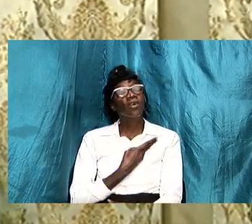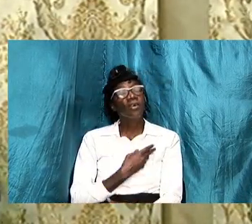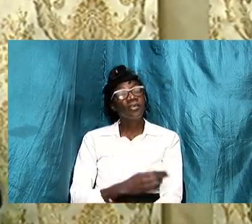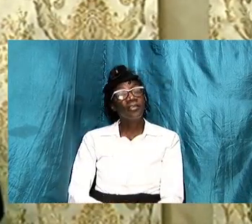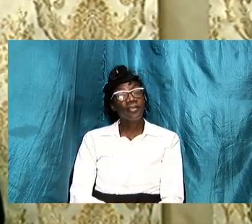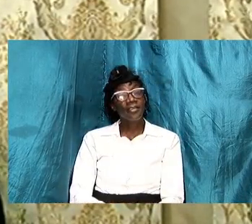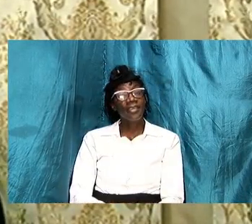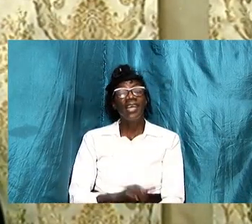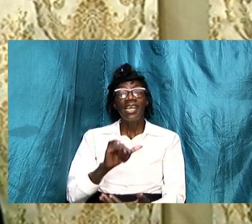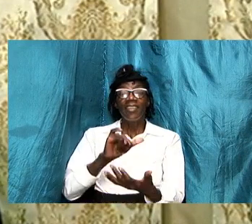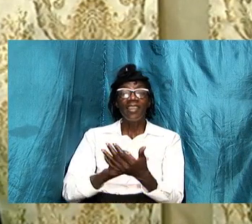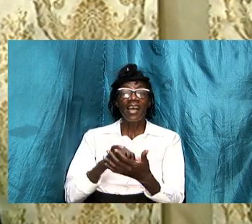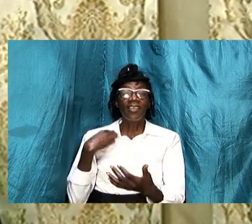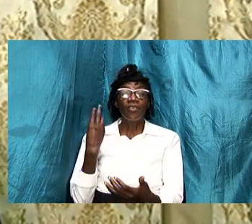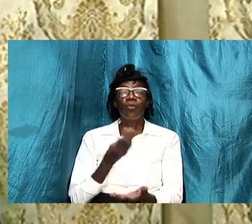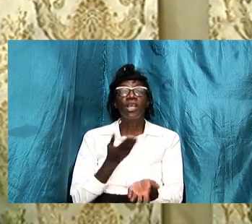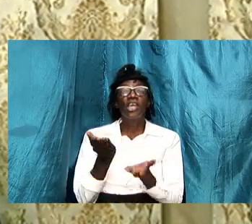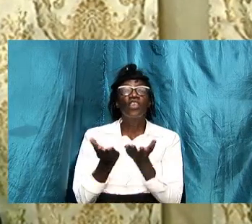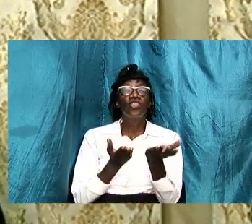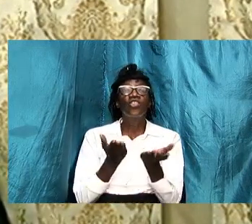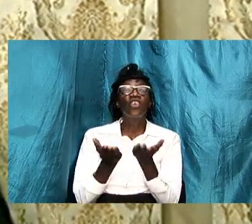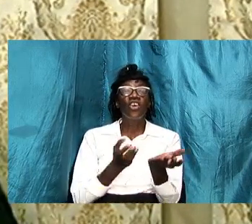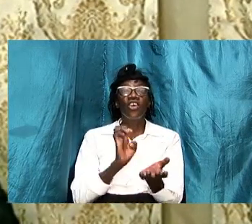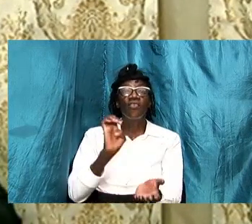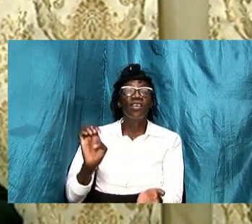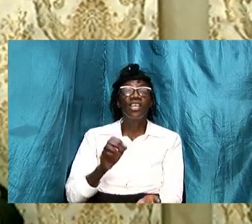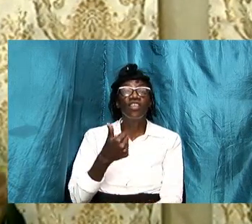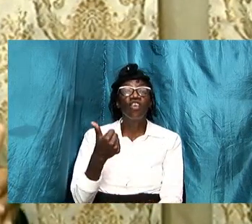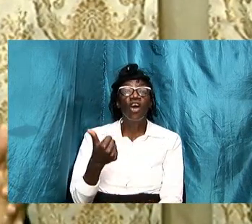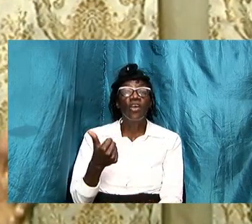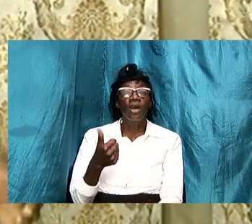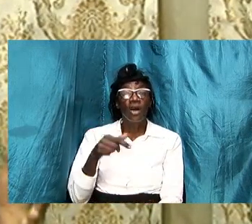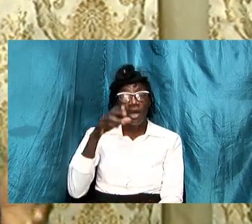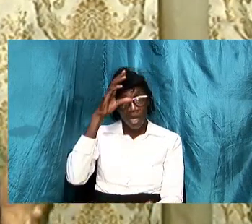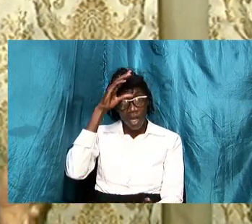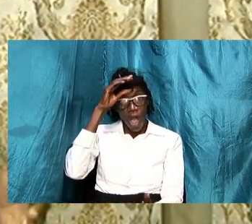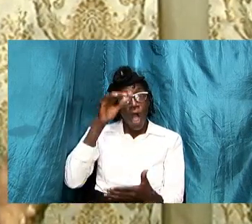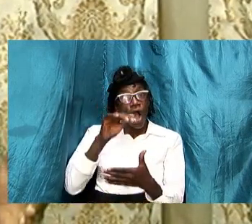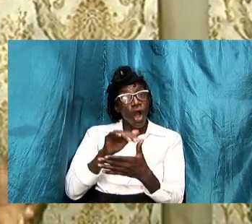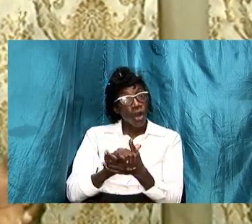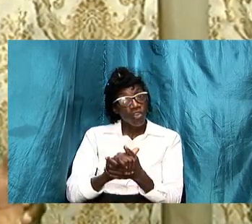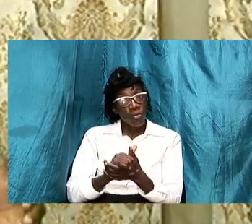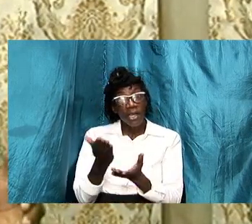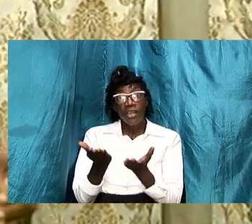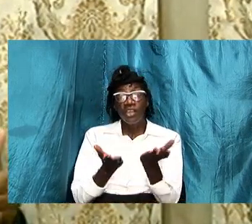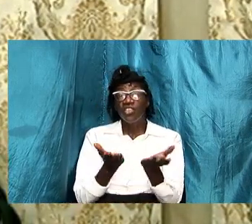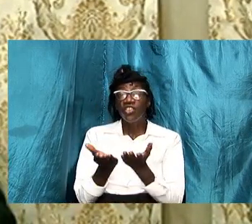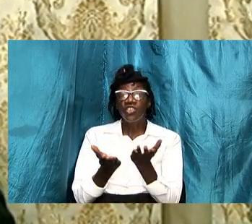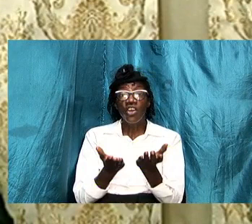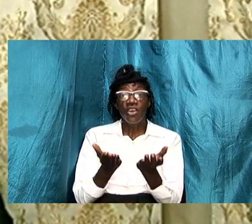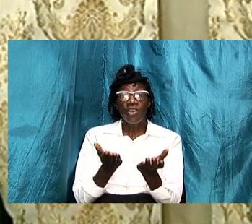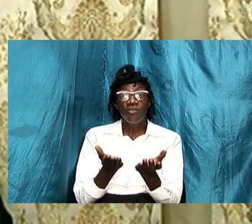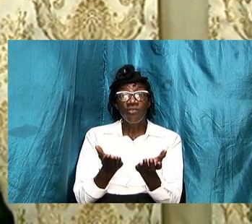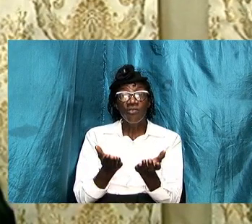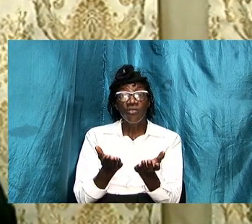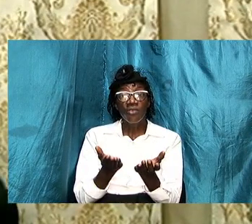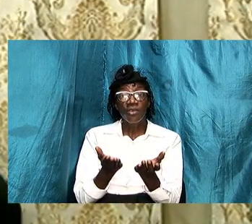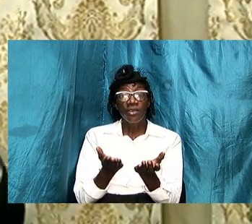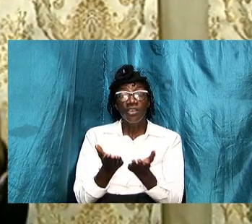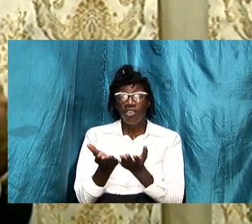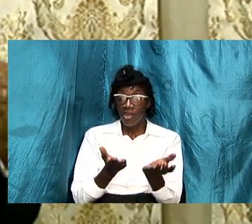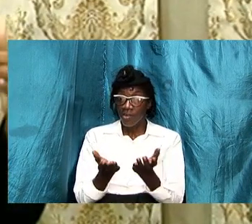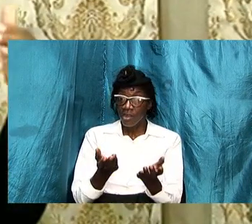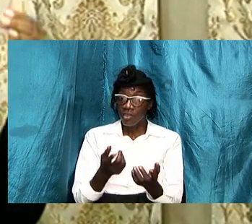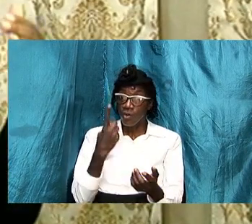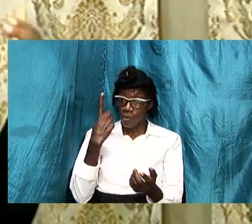is that we serve each other the husband's service is one where he's going to have